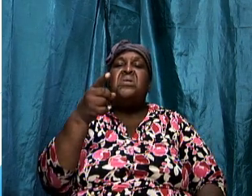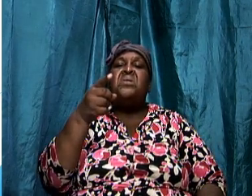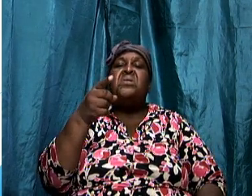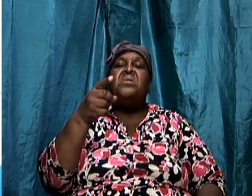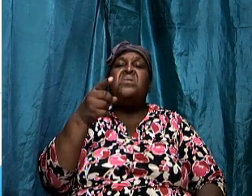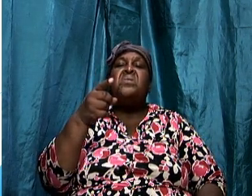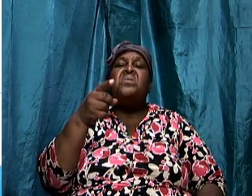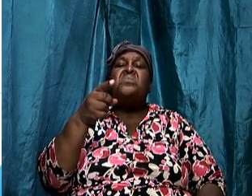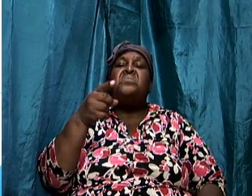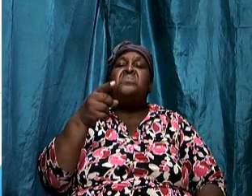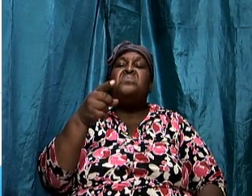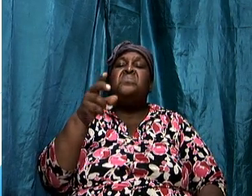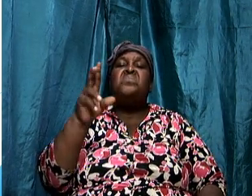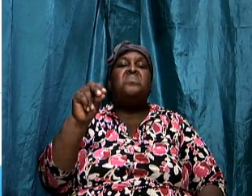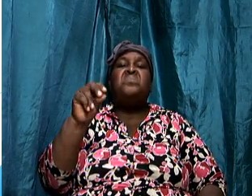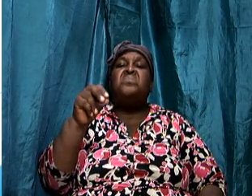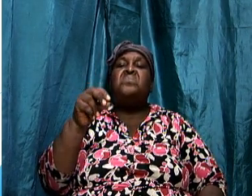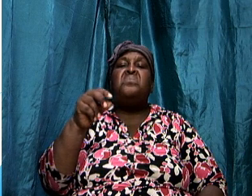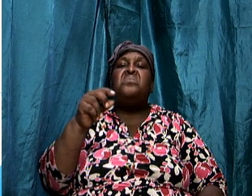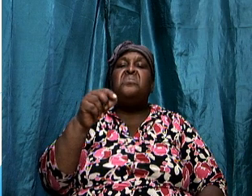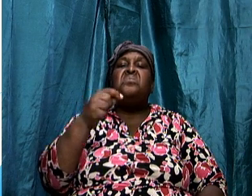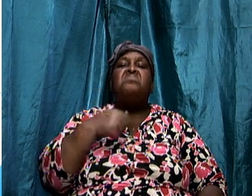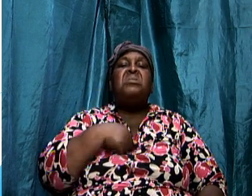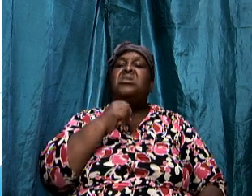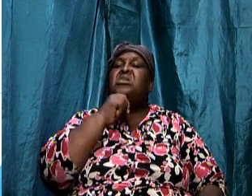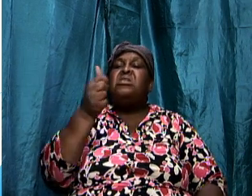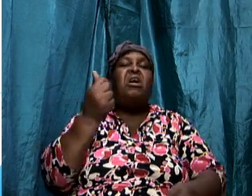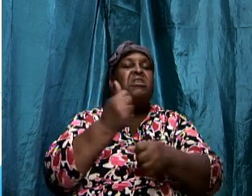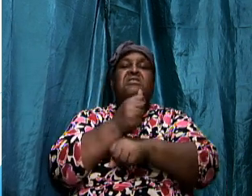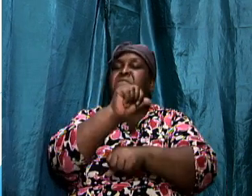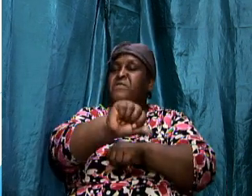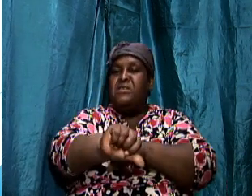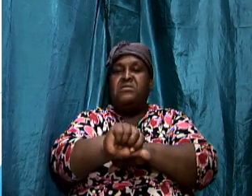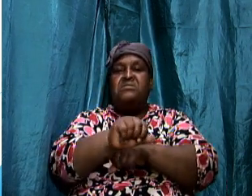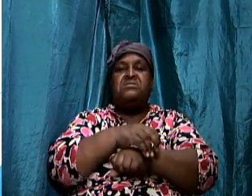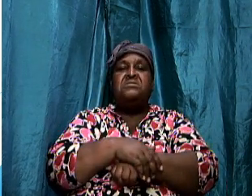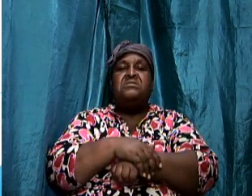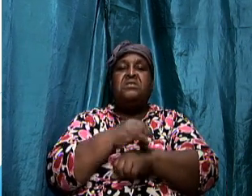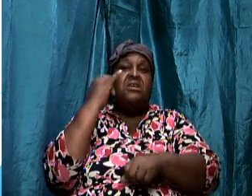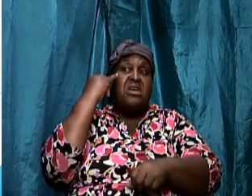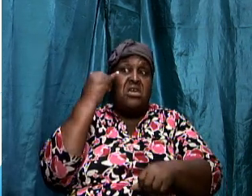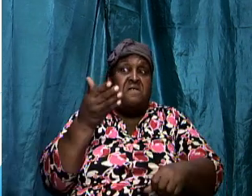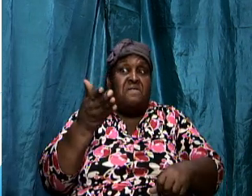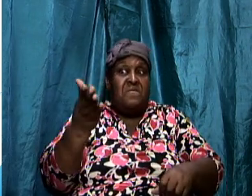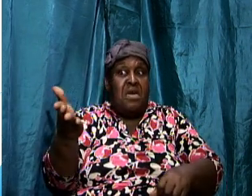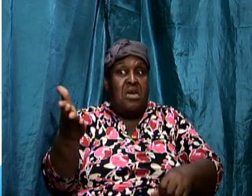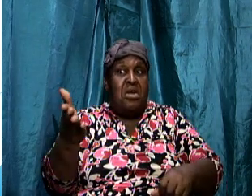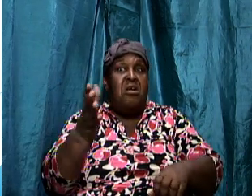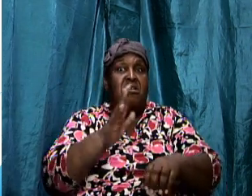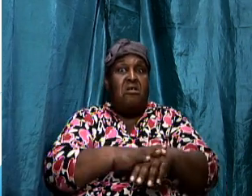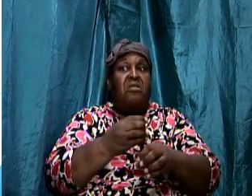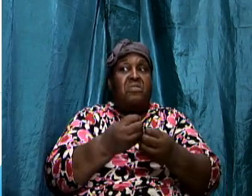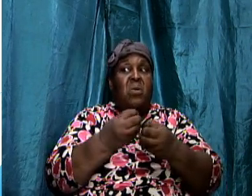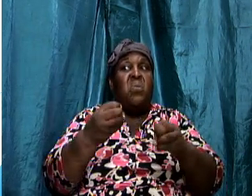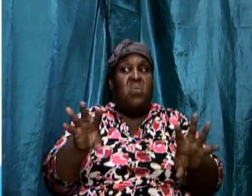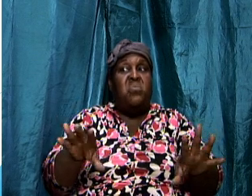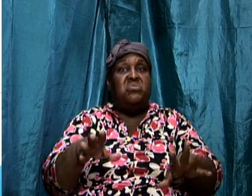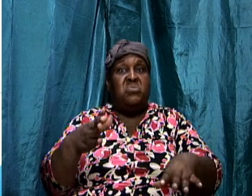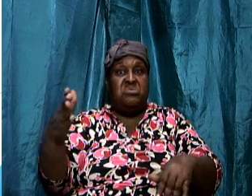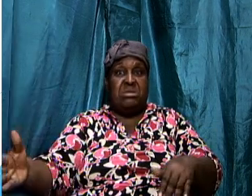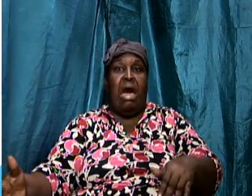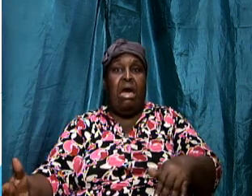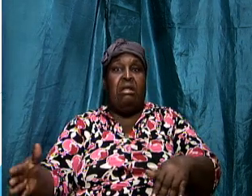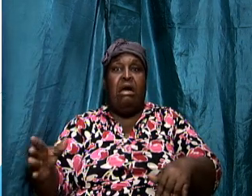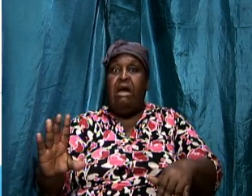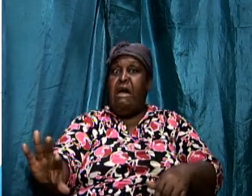and i'm going to go into retirement if they are the ones that are on the losing end and they find that